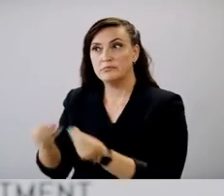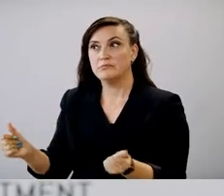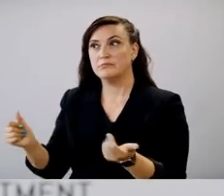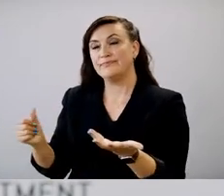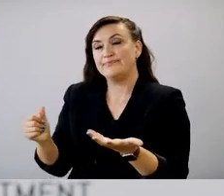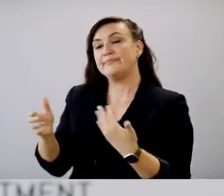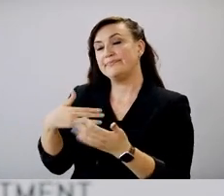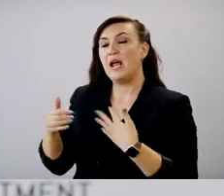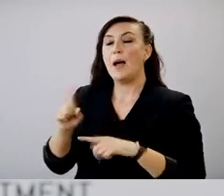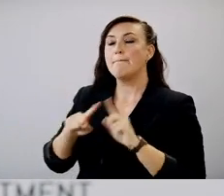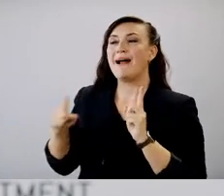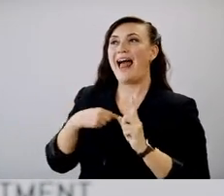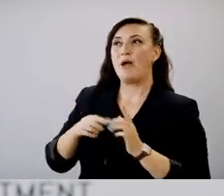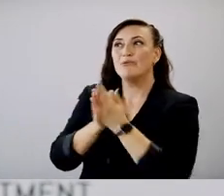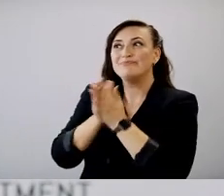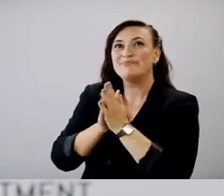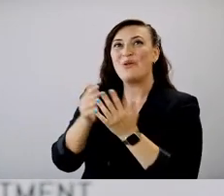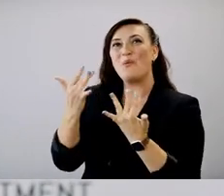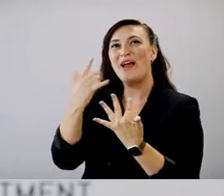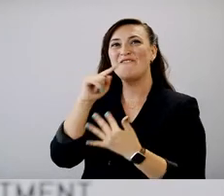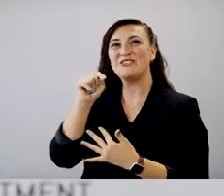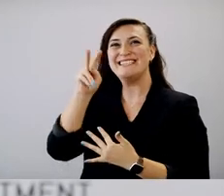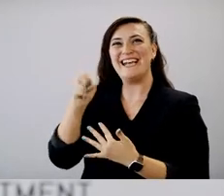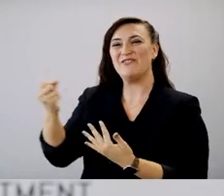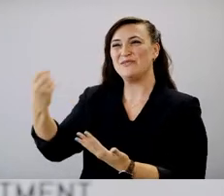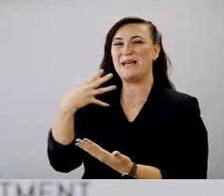anxiously awaited a call from Steve. Perfect.